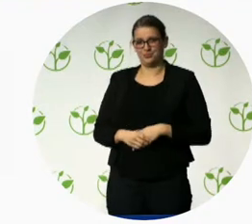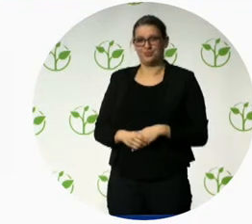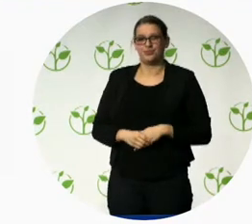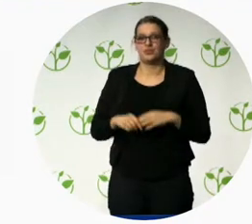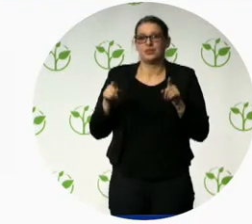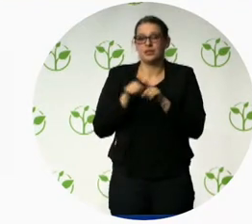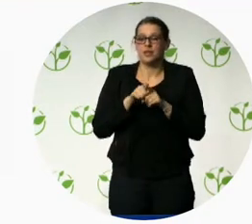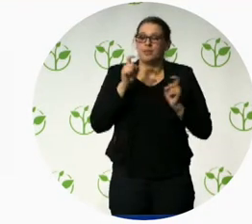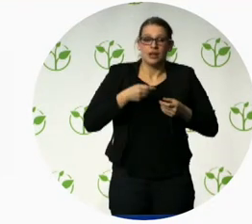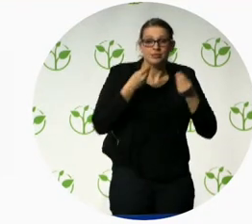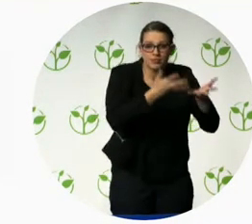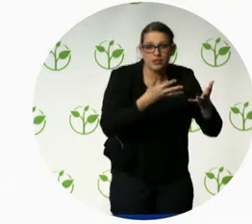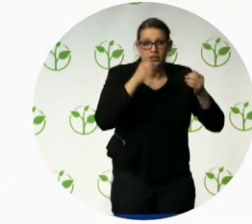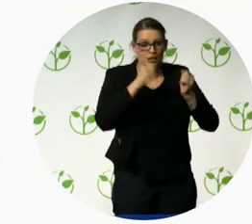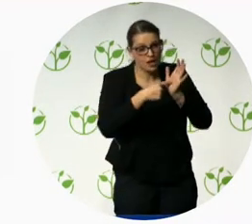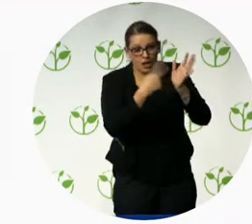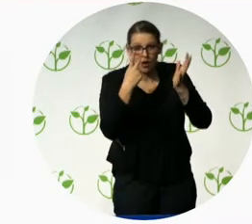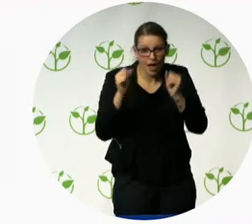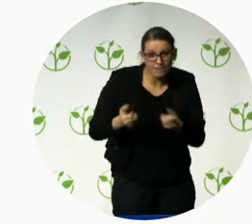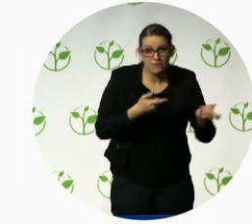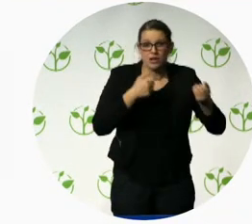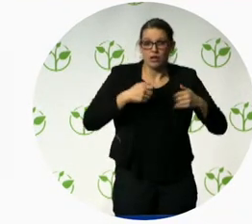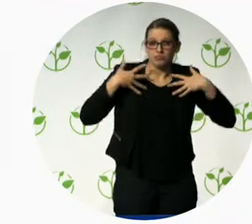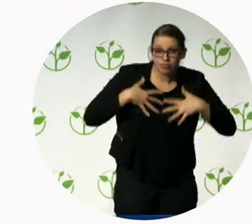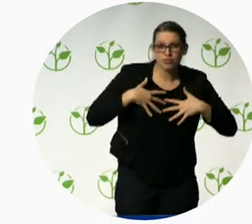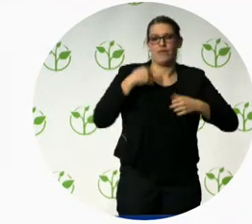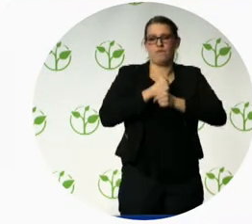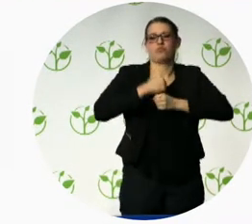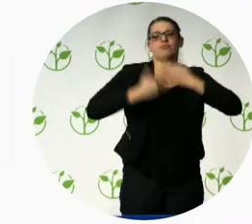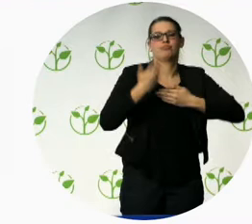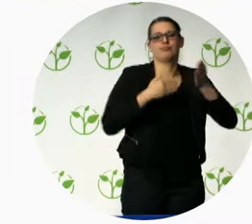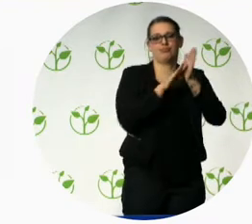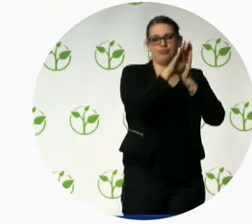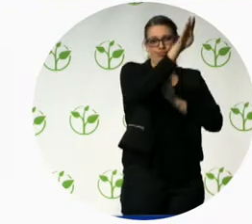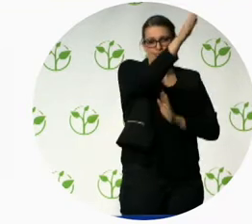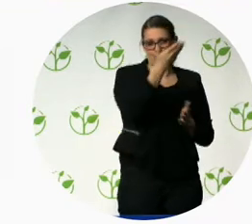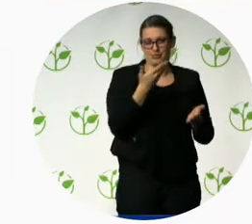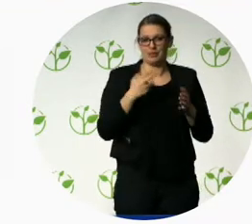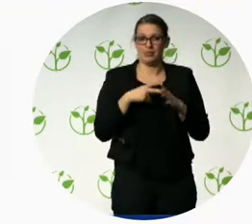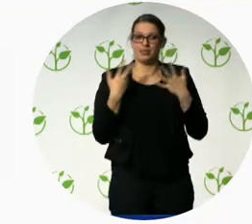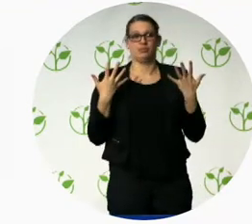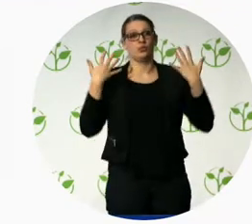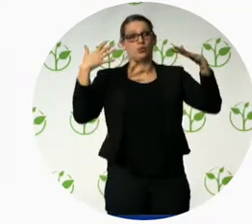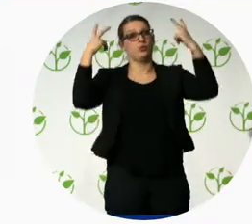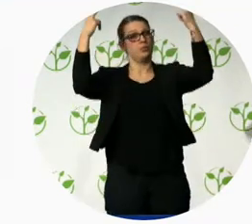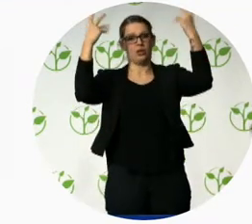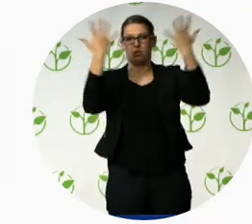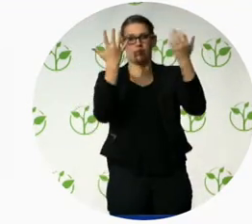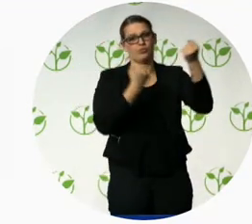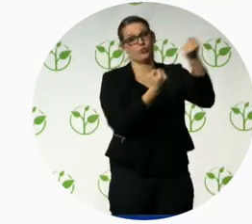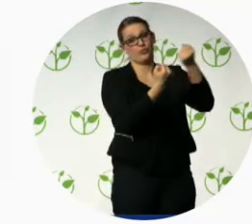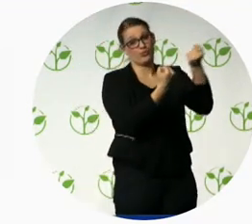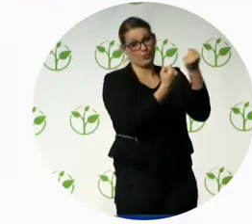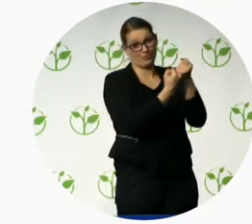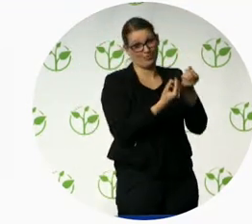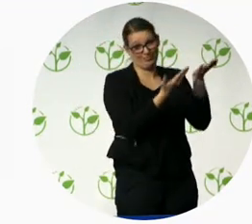Everybody will become more productive. Support is incredibly important. So, we have the Disability Answer Desk at Microsoft. When we go into